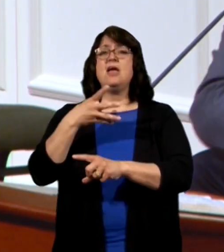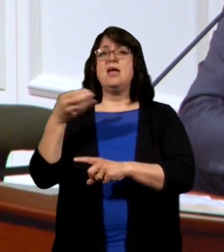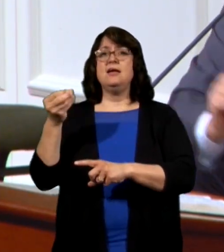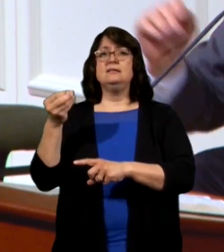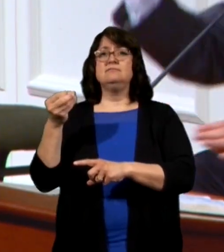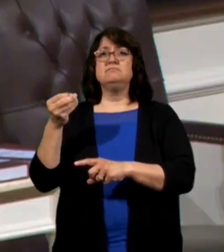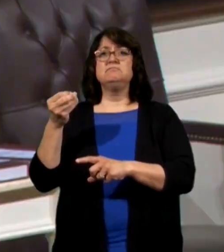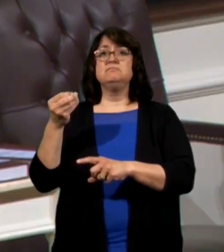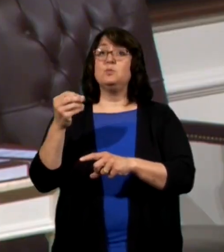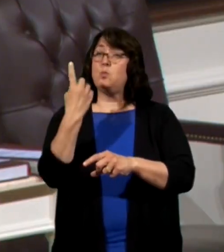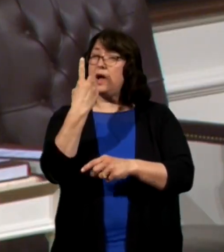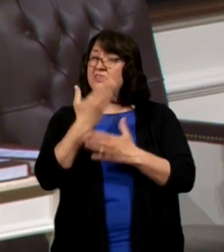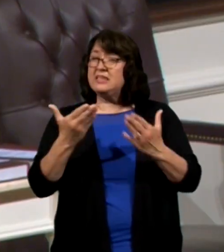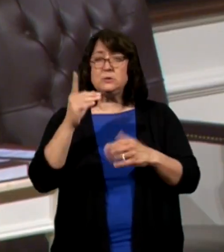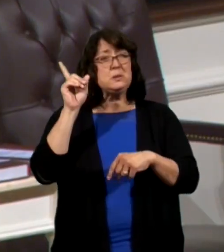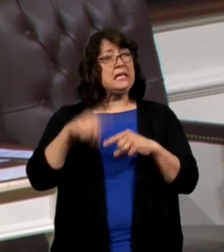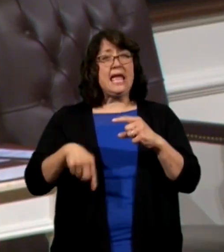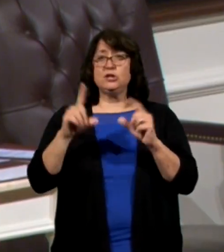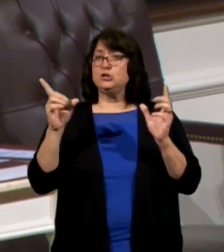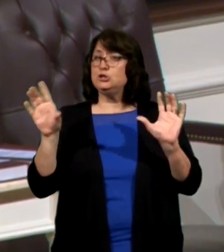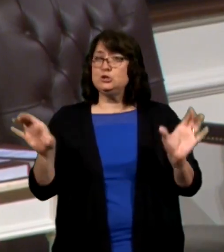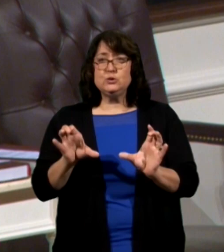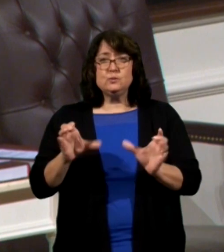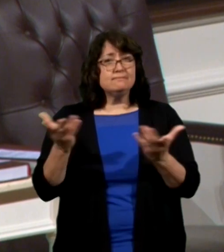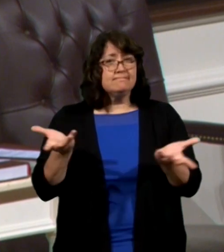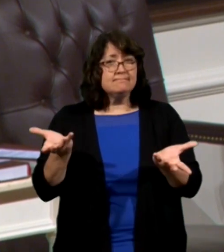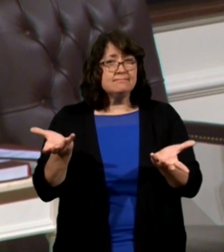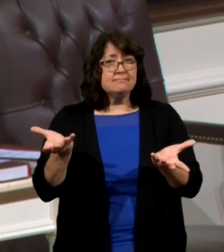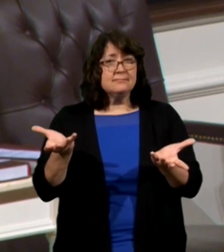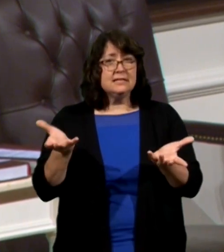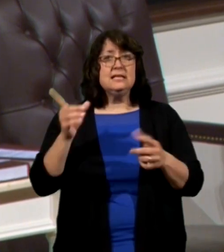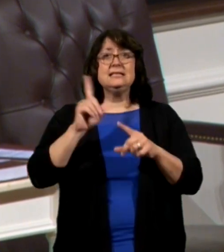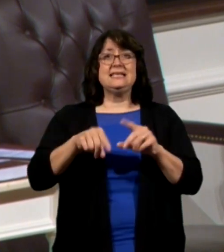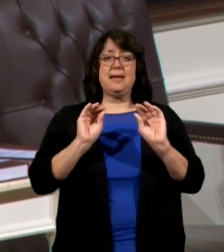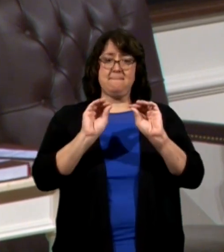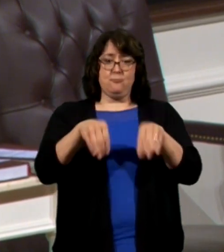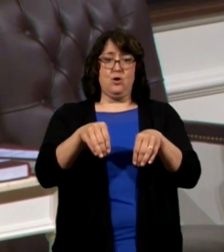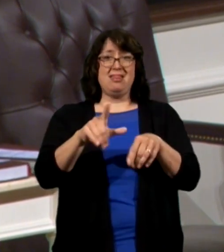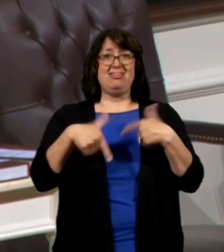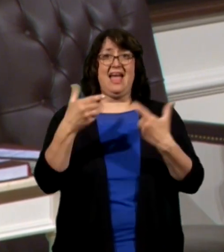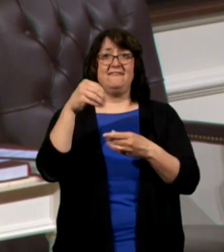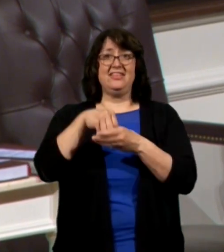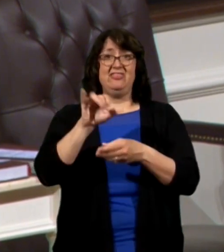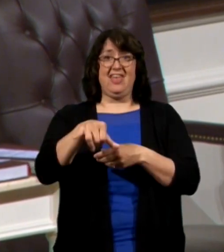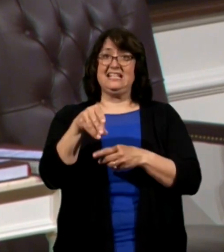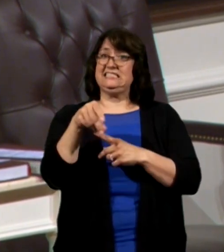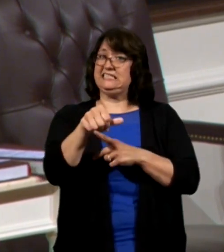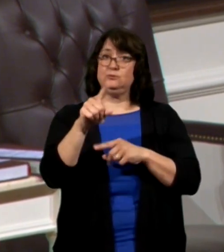things. But one thing you cannot do is put life into the seed.